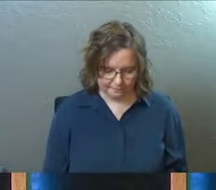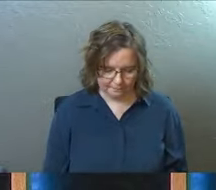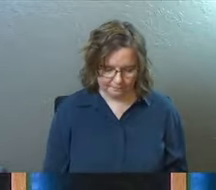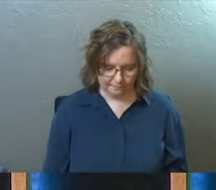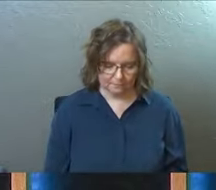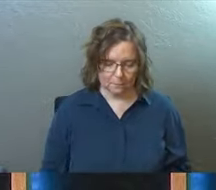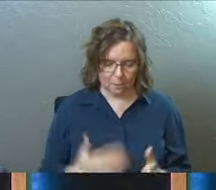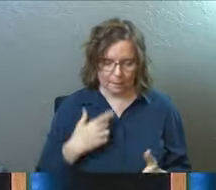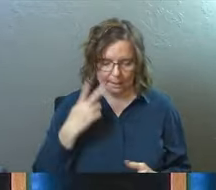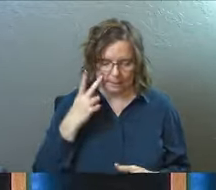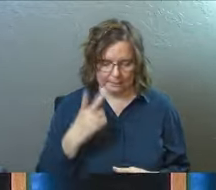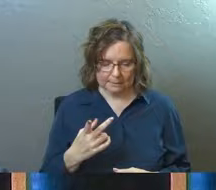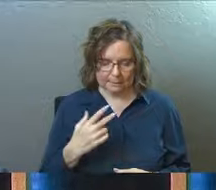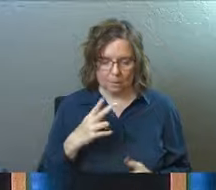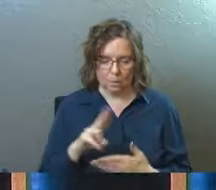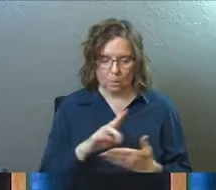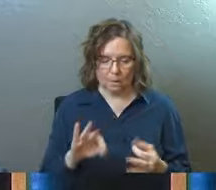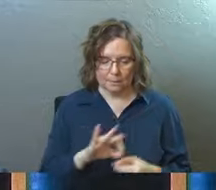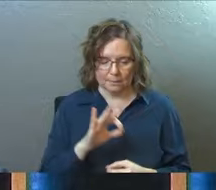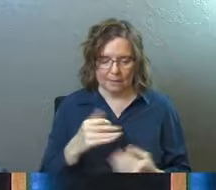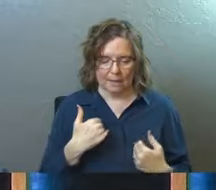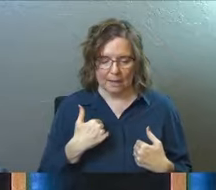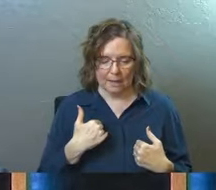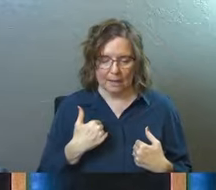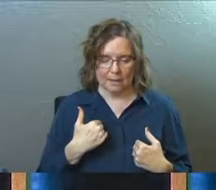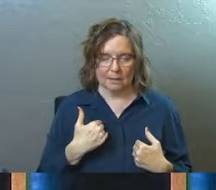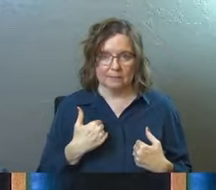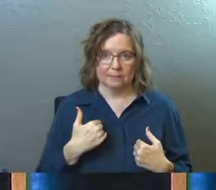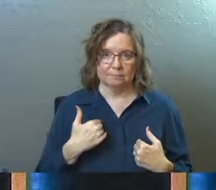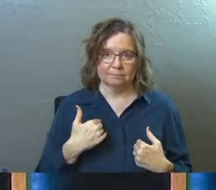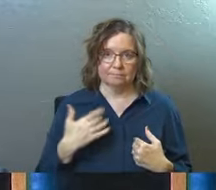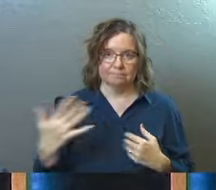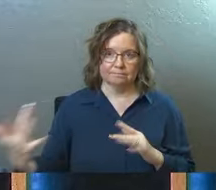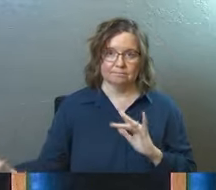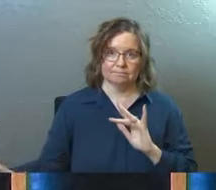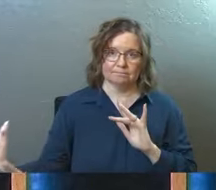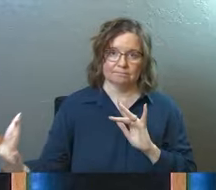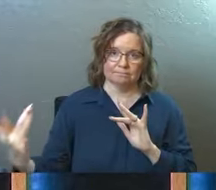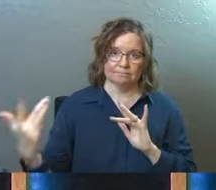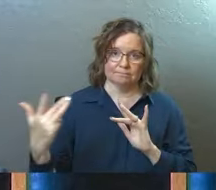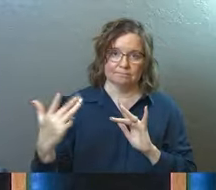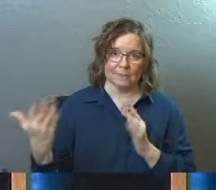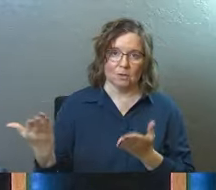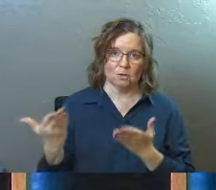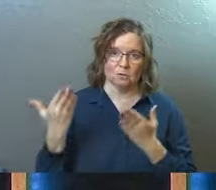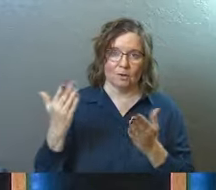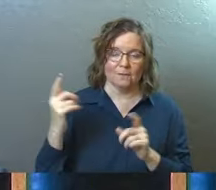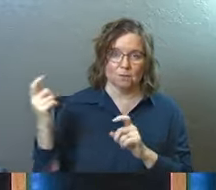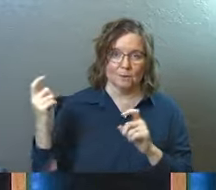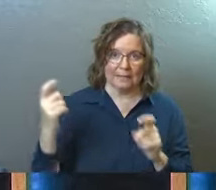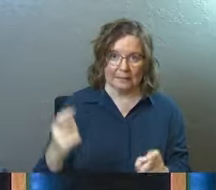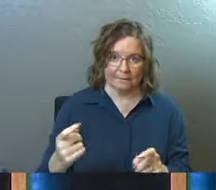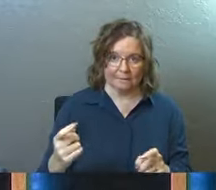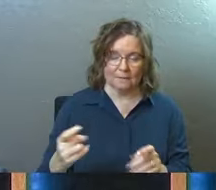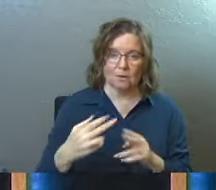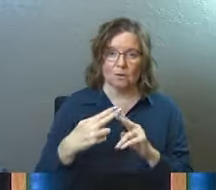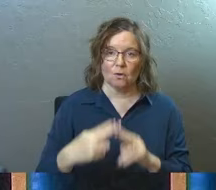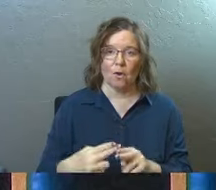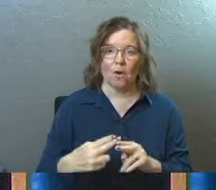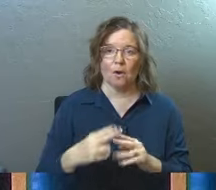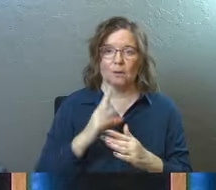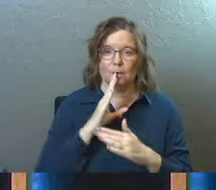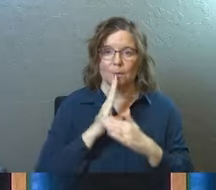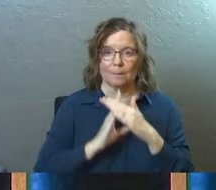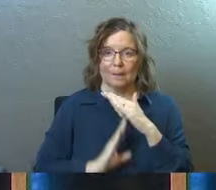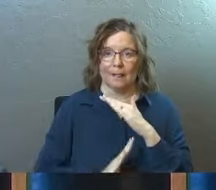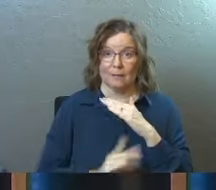The way I see this is the Holy Spirit has got his arm outstretched to you and he's offering you a gift. He's offering you a gift called humility.